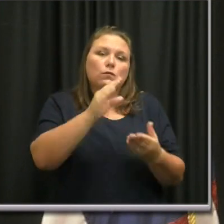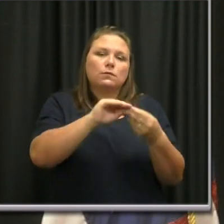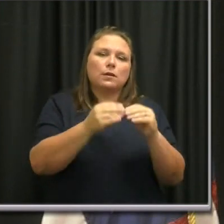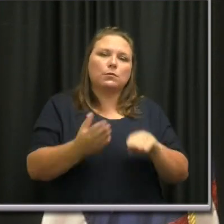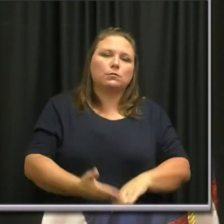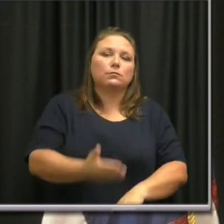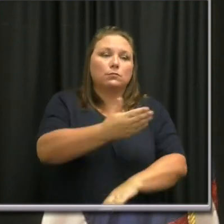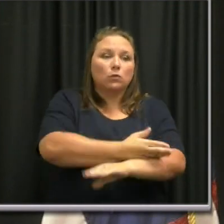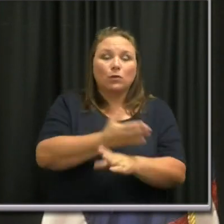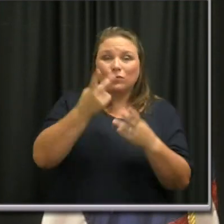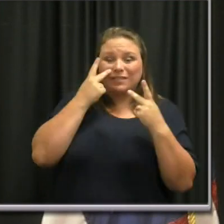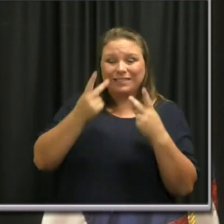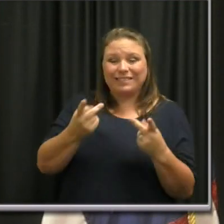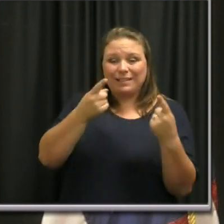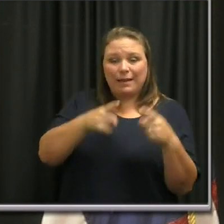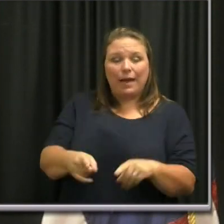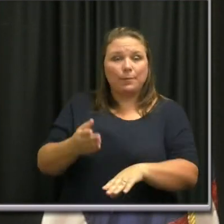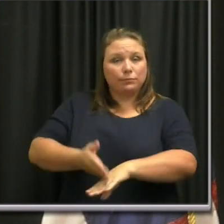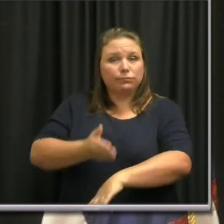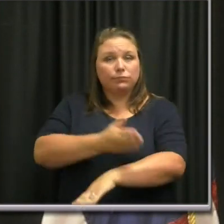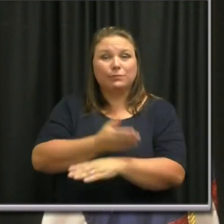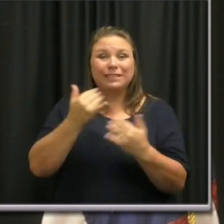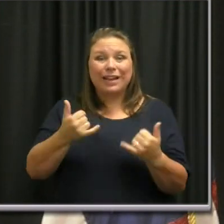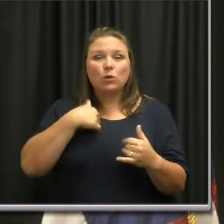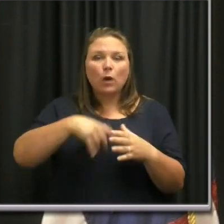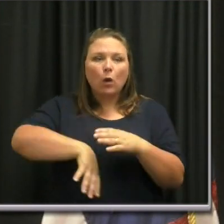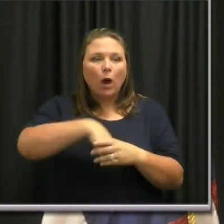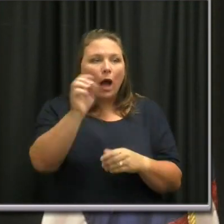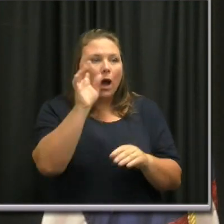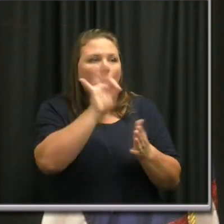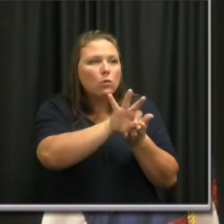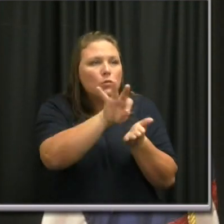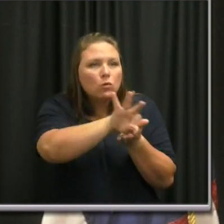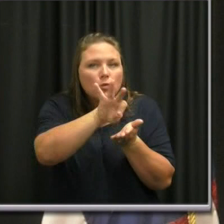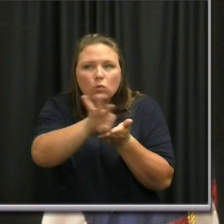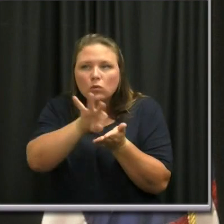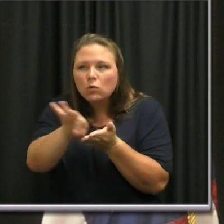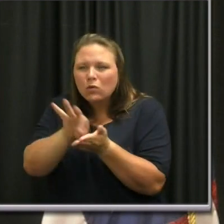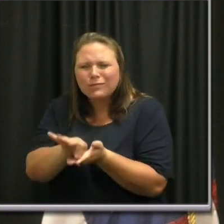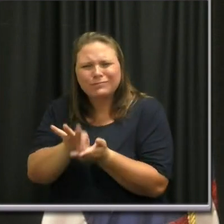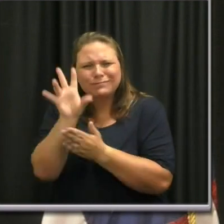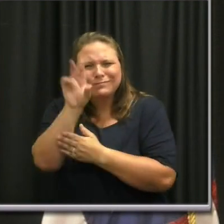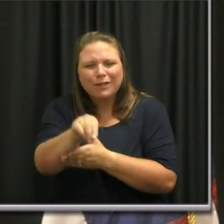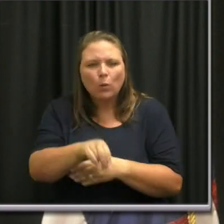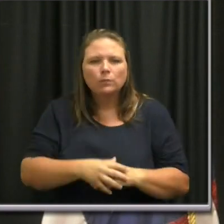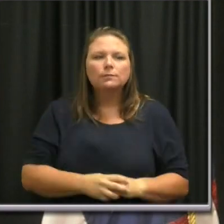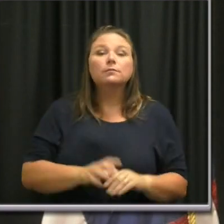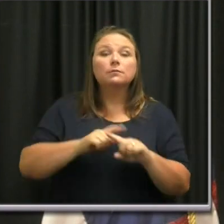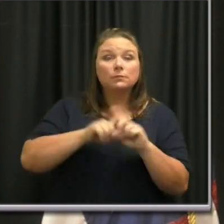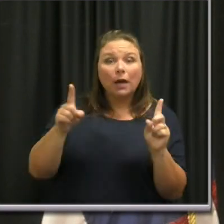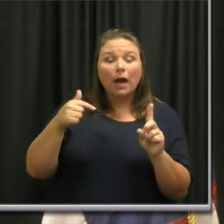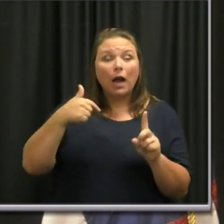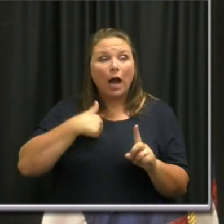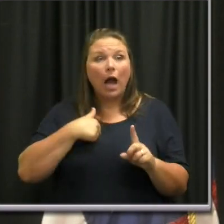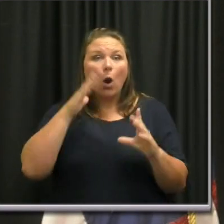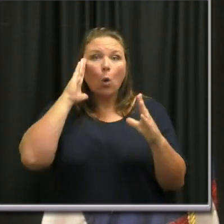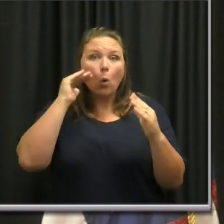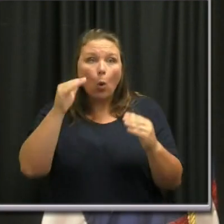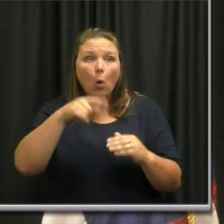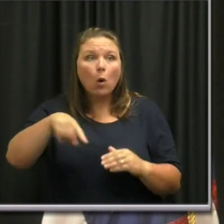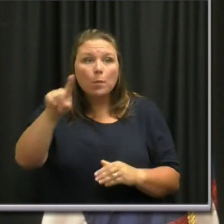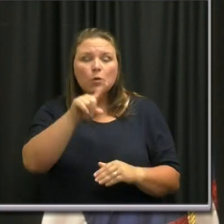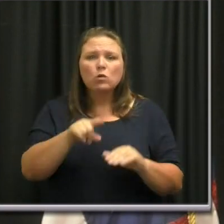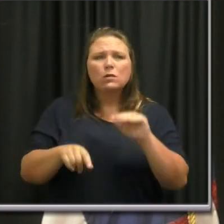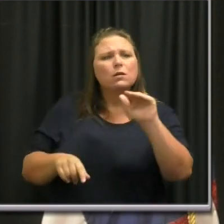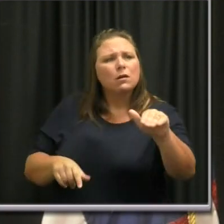better. And we're seeing that here in Nashville. So have, do I go out there and count it every single person? No, I don't. But do I hope that you